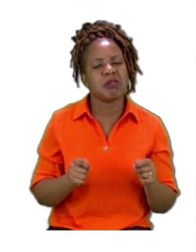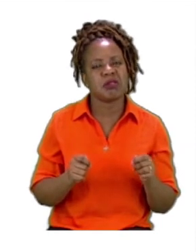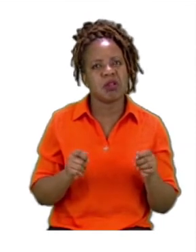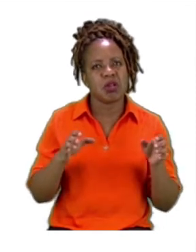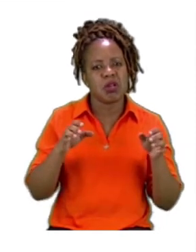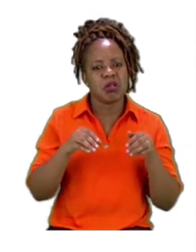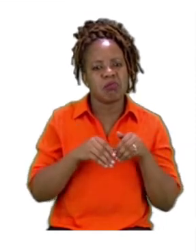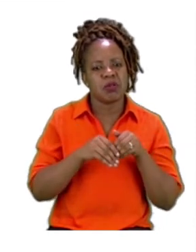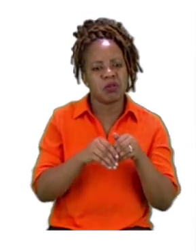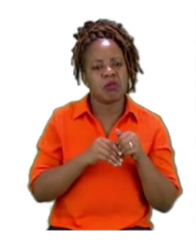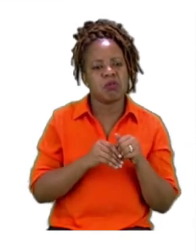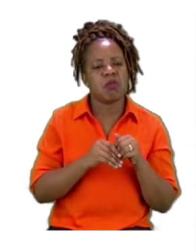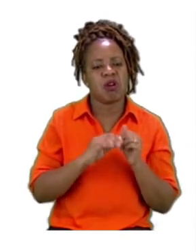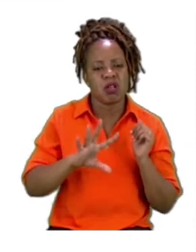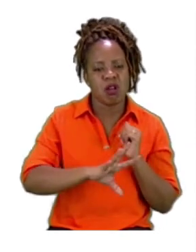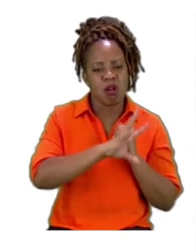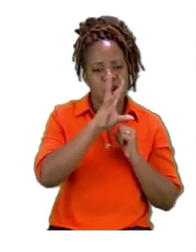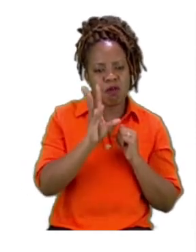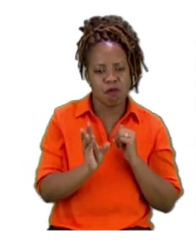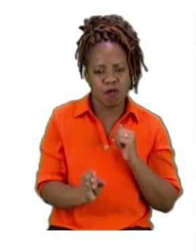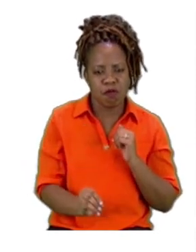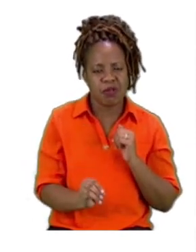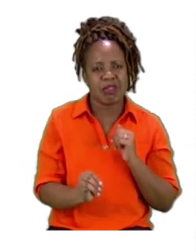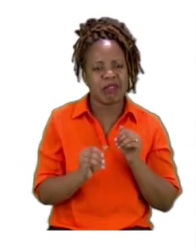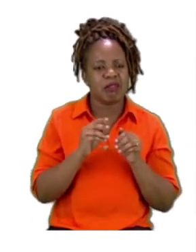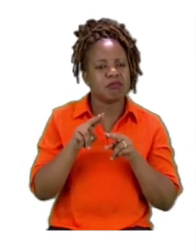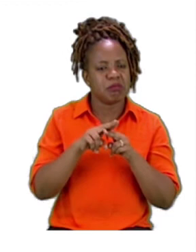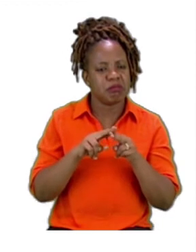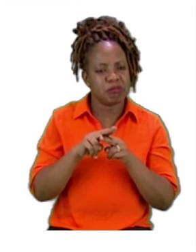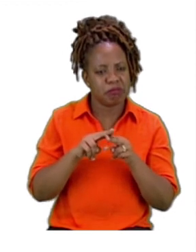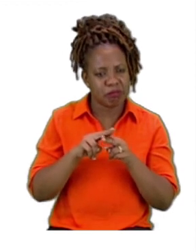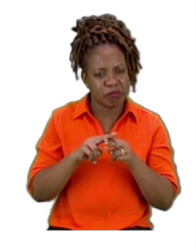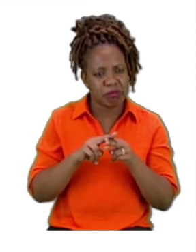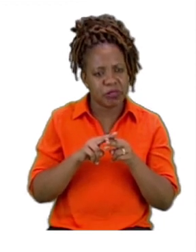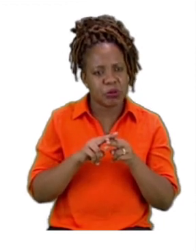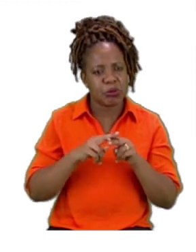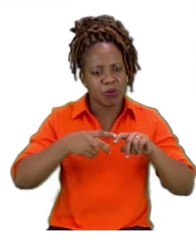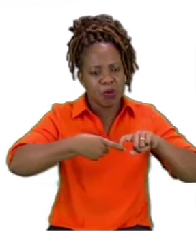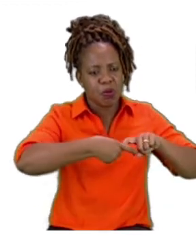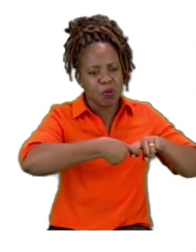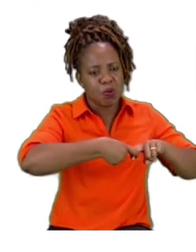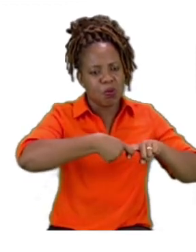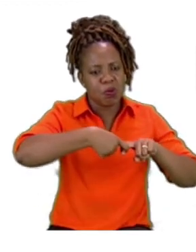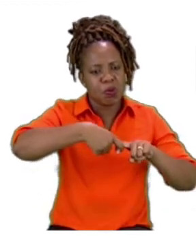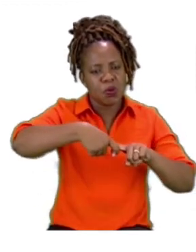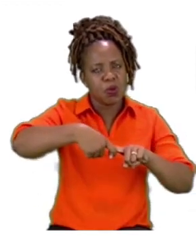two donkeys or more or even one pulling the back of a